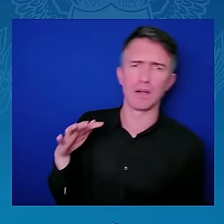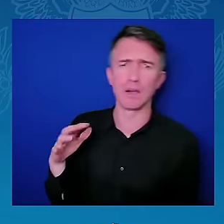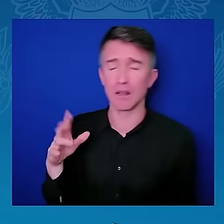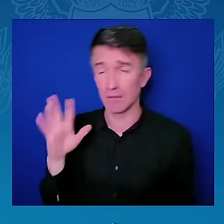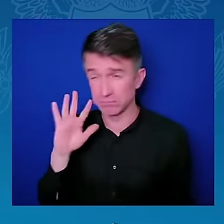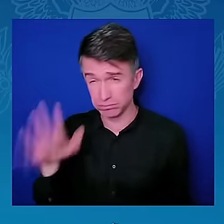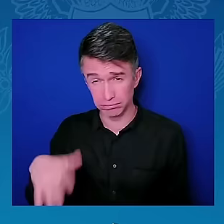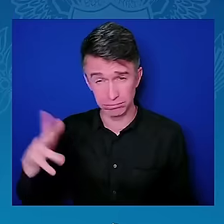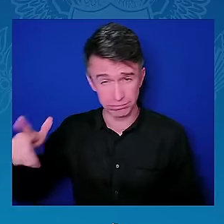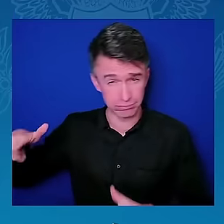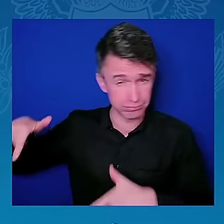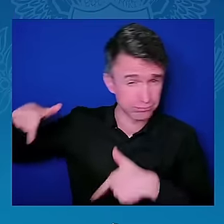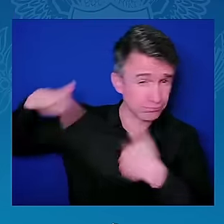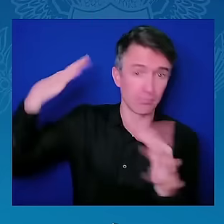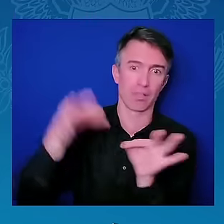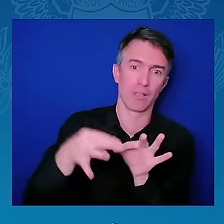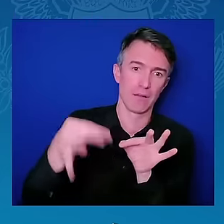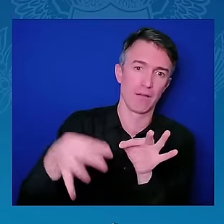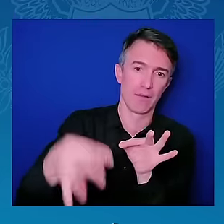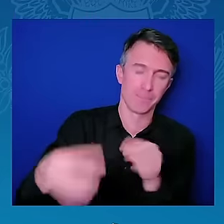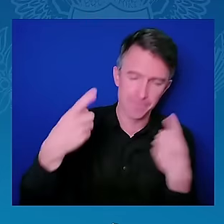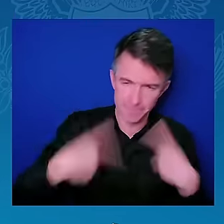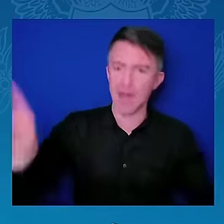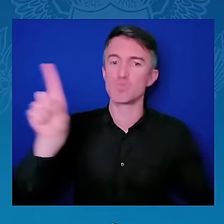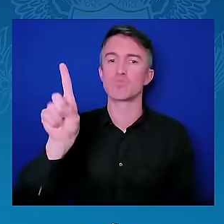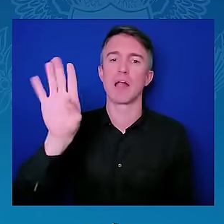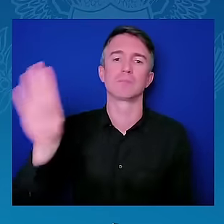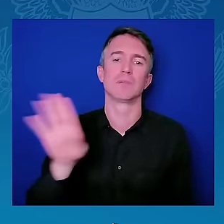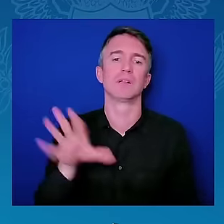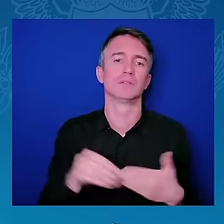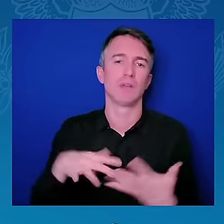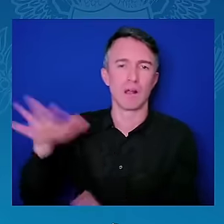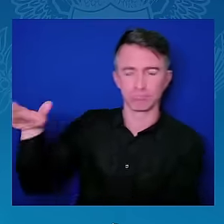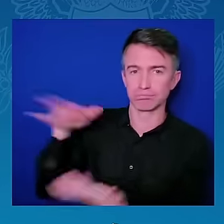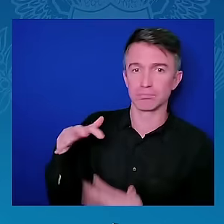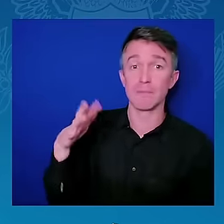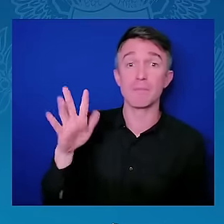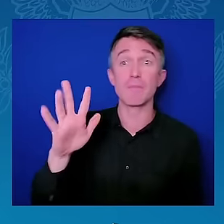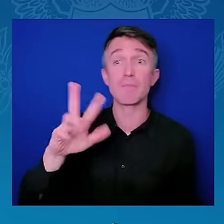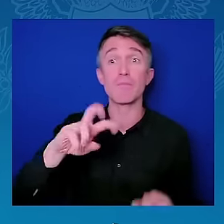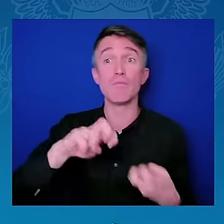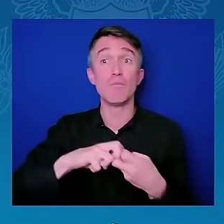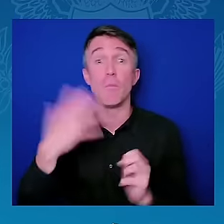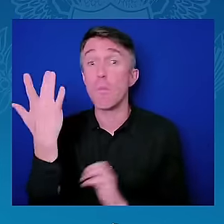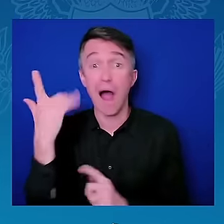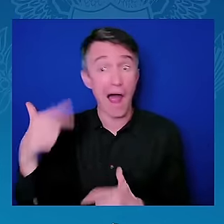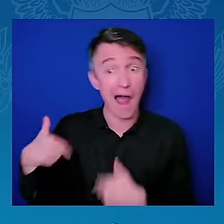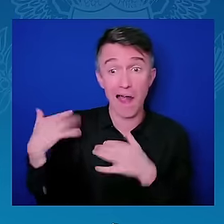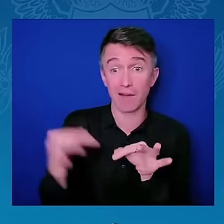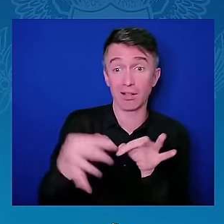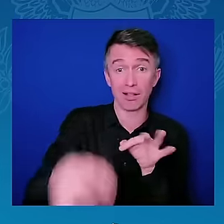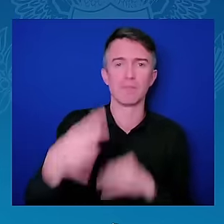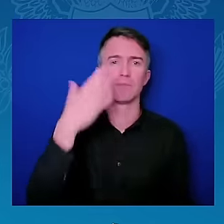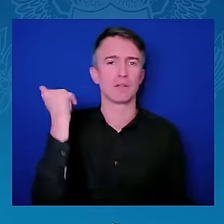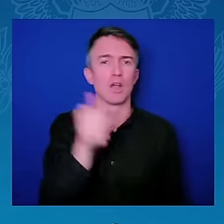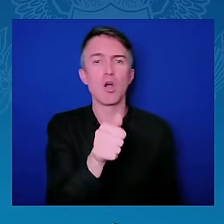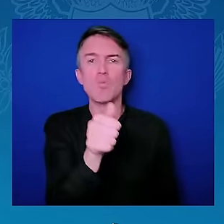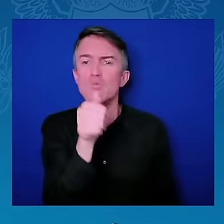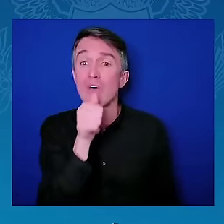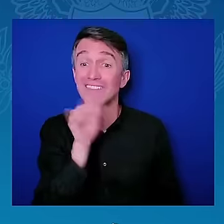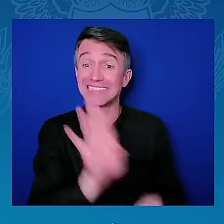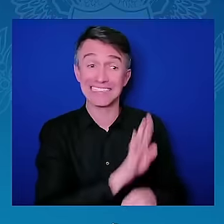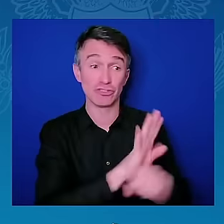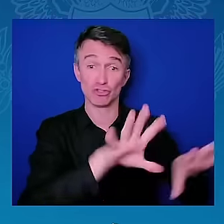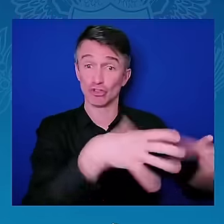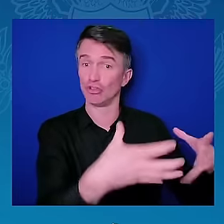dollars because it makes business sense to them. That's right. You know, they are investing. They will make money. We will use our geothermal.